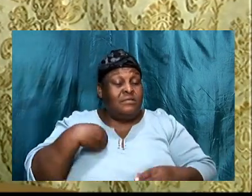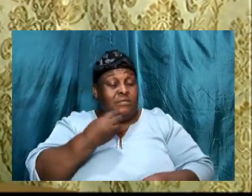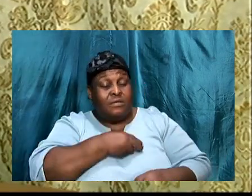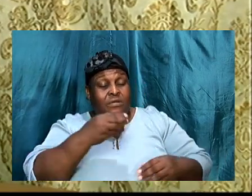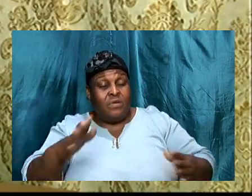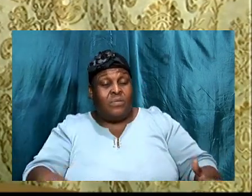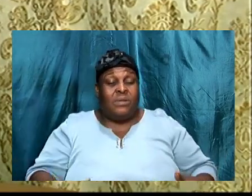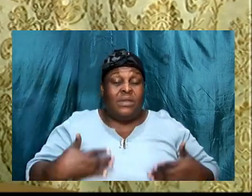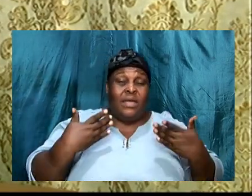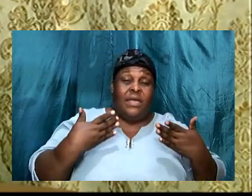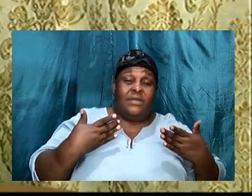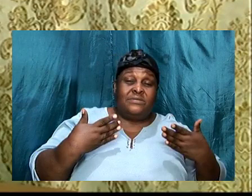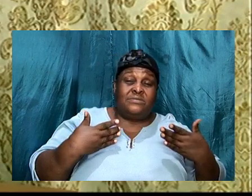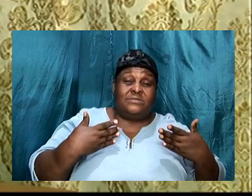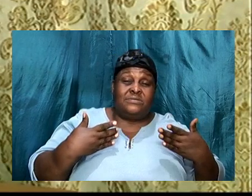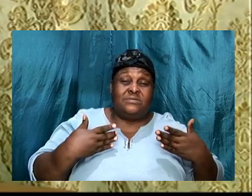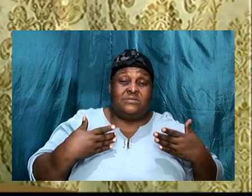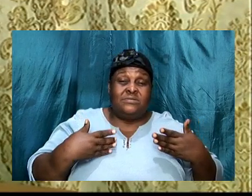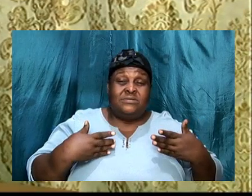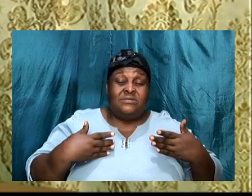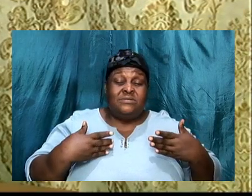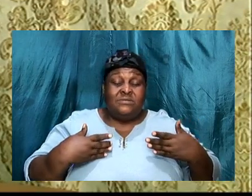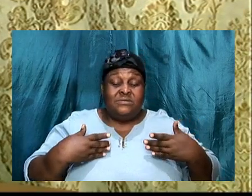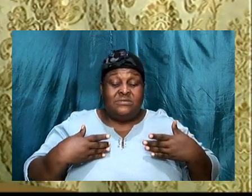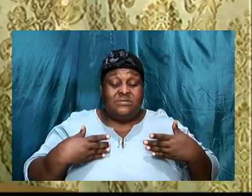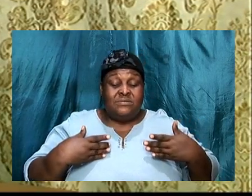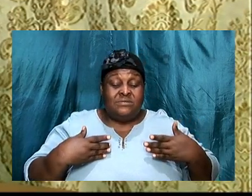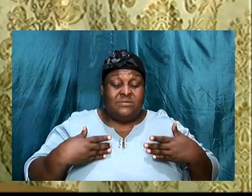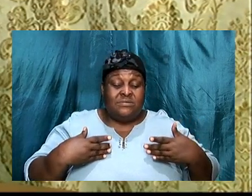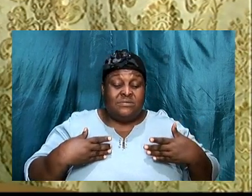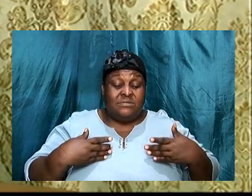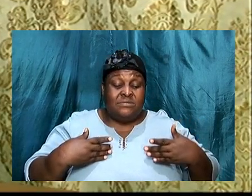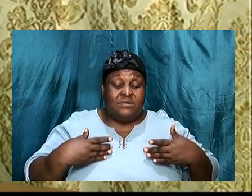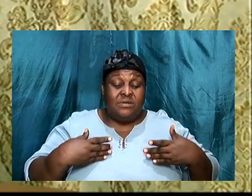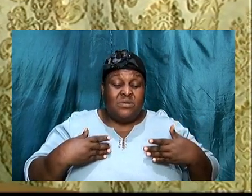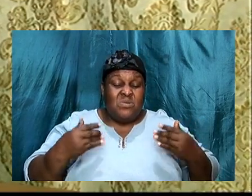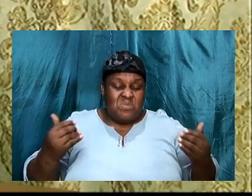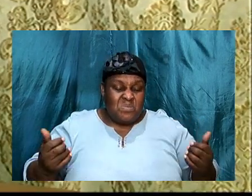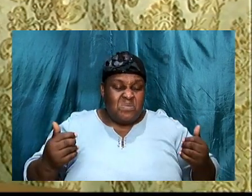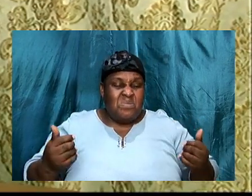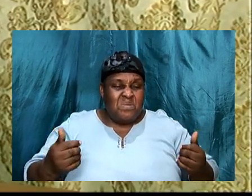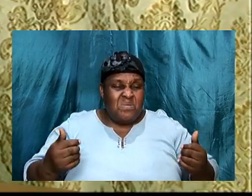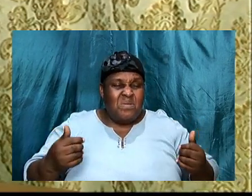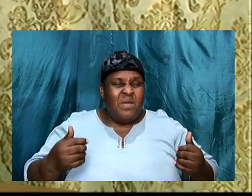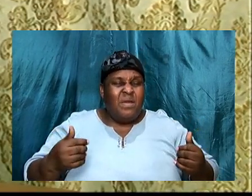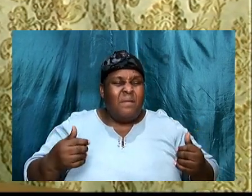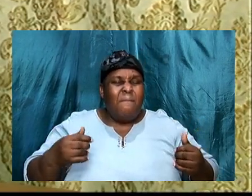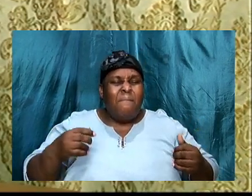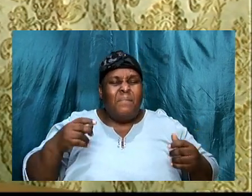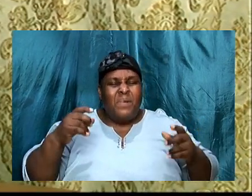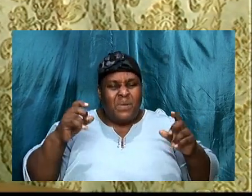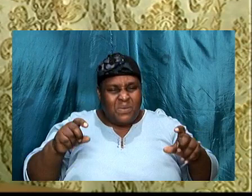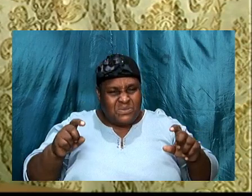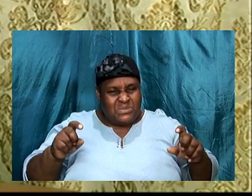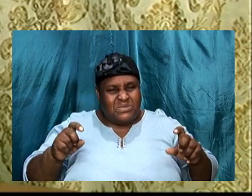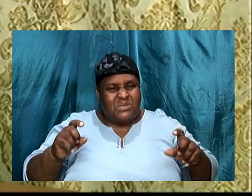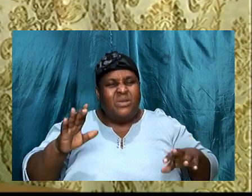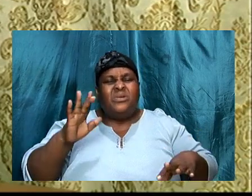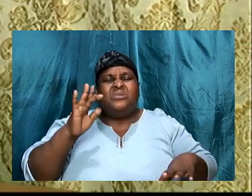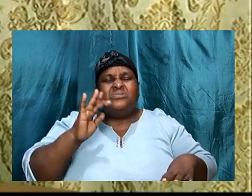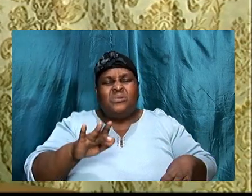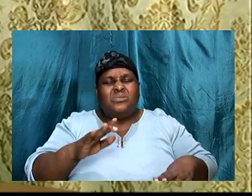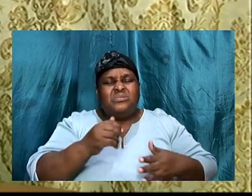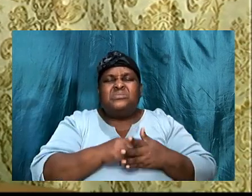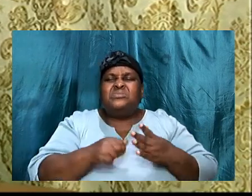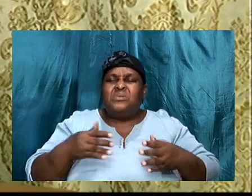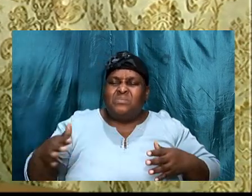Knowing this, it must, us, store something, inside of us, that, would